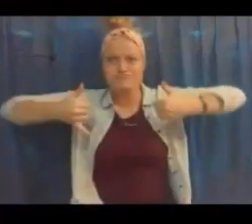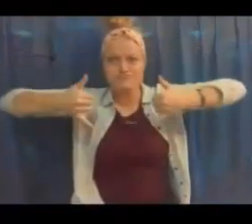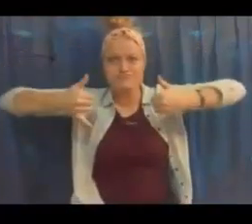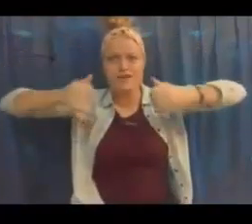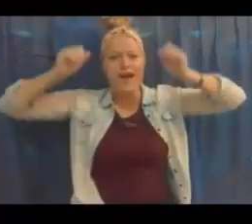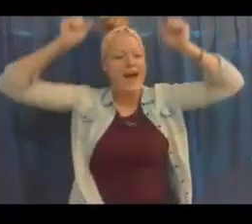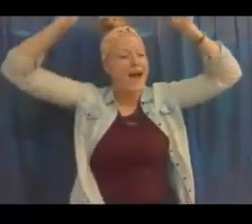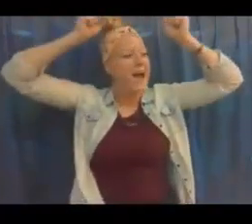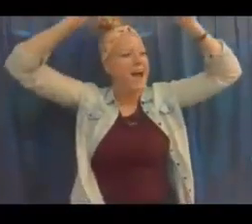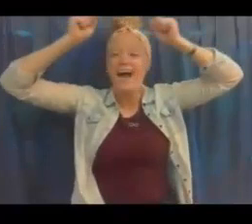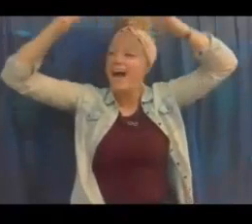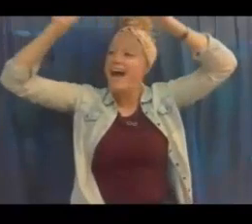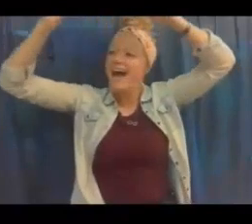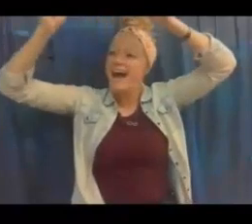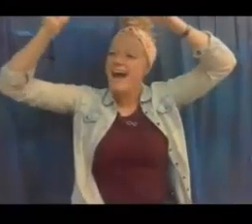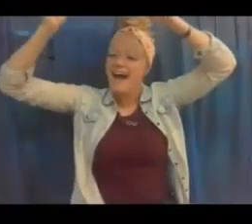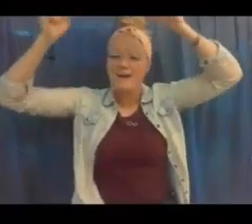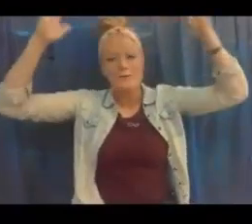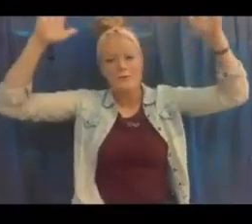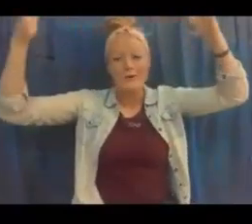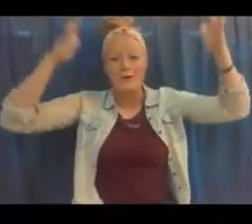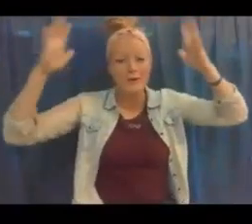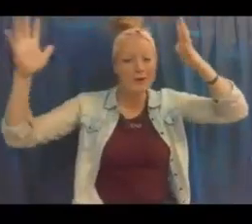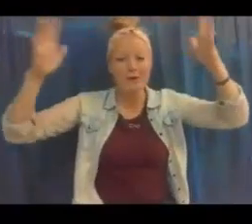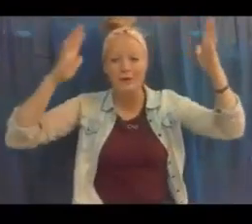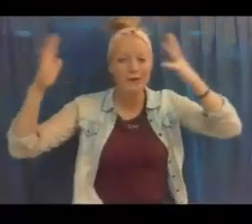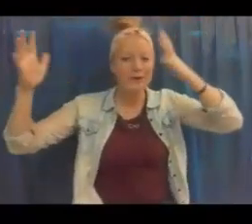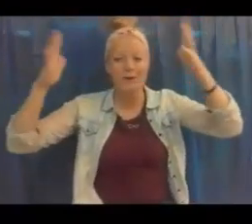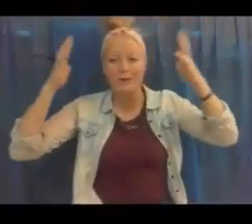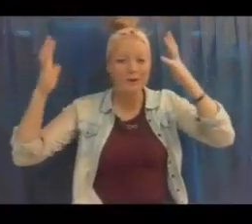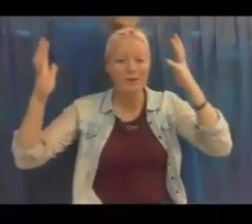a big trophy. Woo-hoo! Yay! Yay!